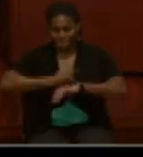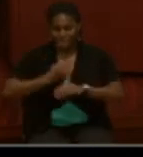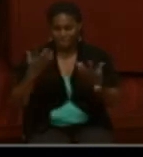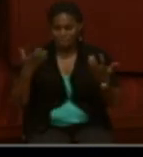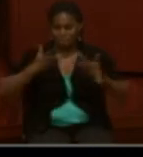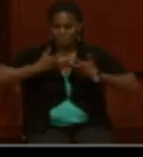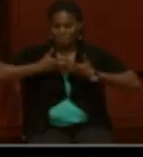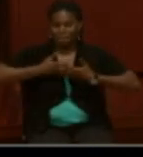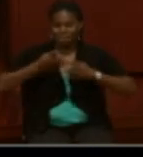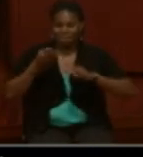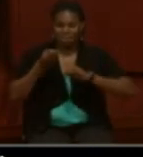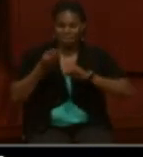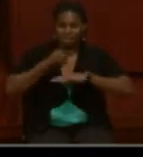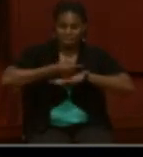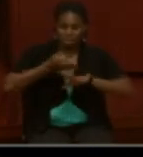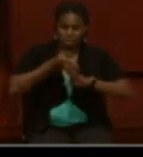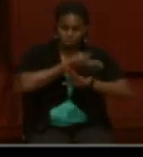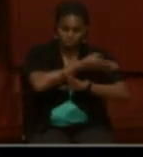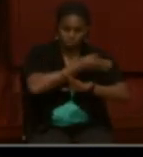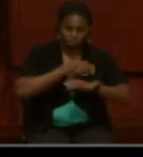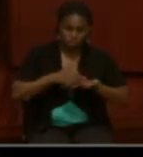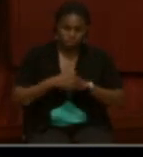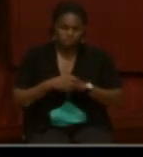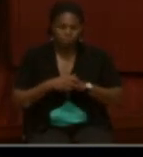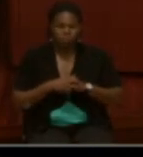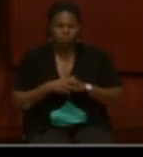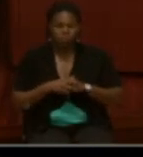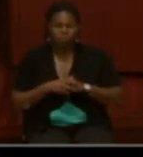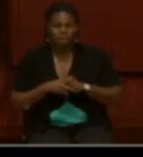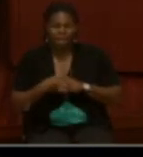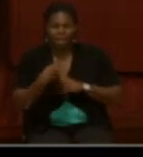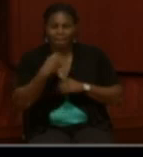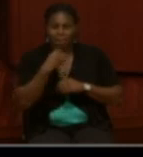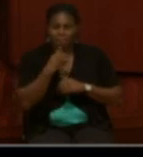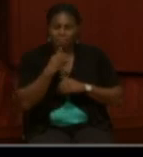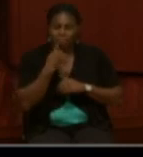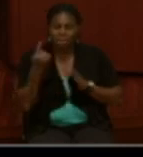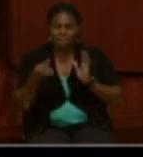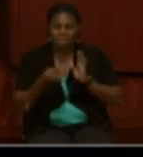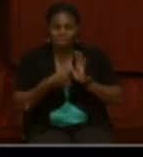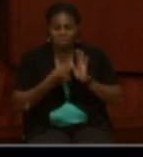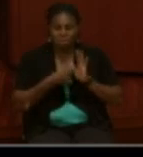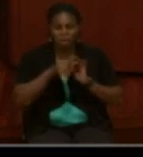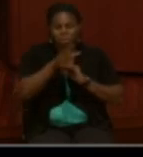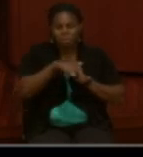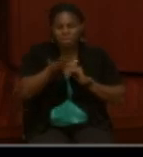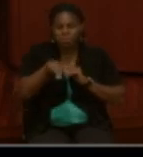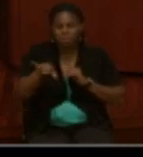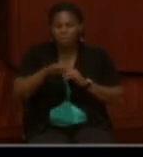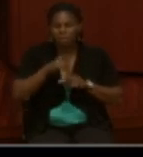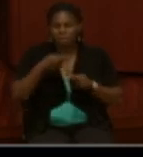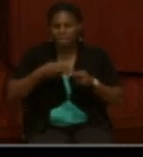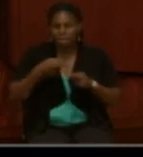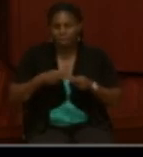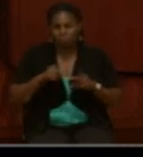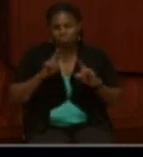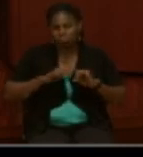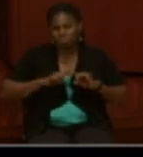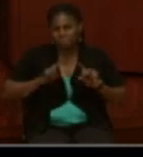date we just mentioned. I mentioned that sometimes the spelling of the names are different.